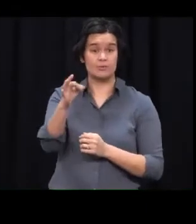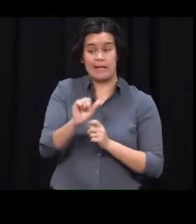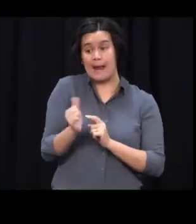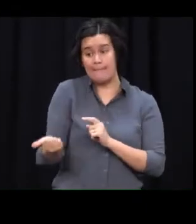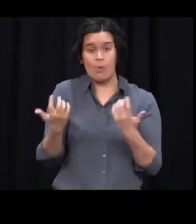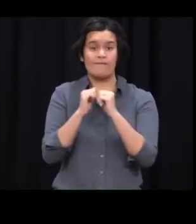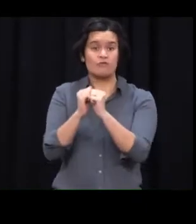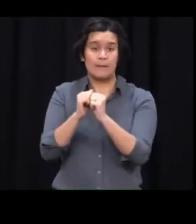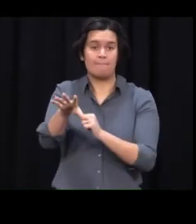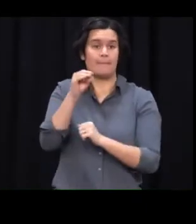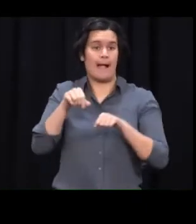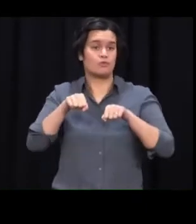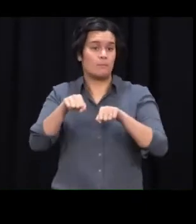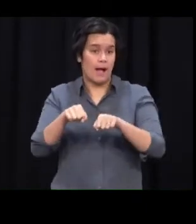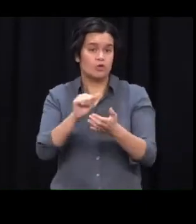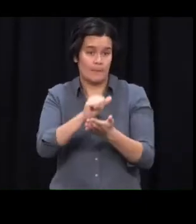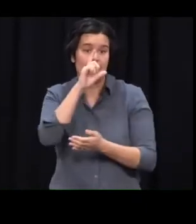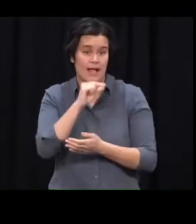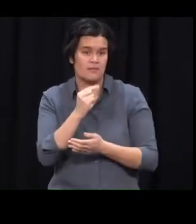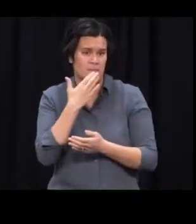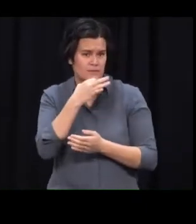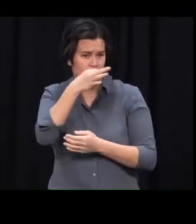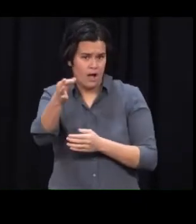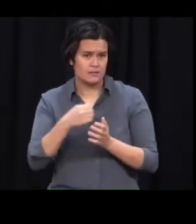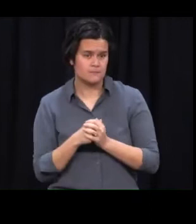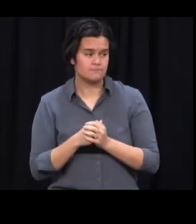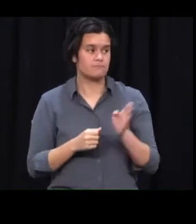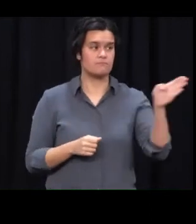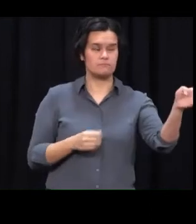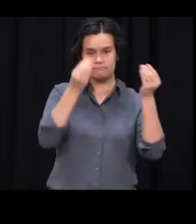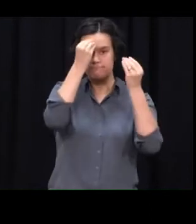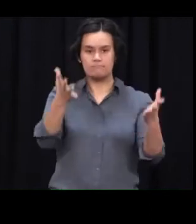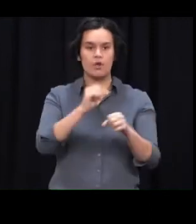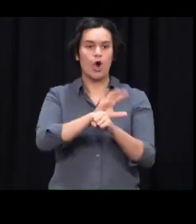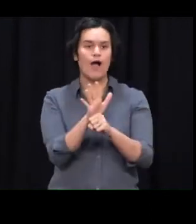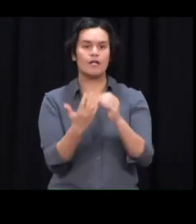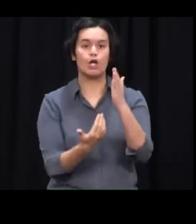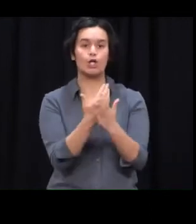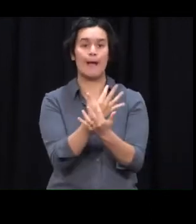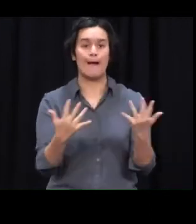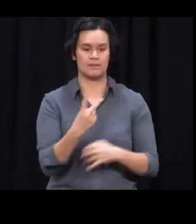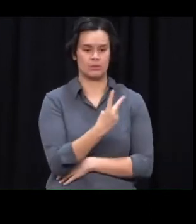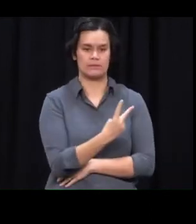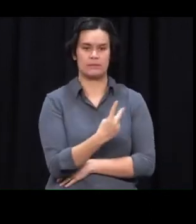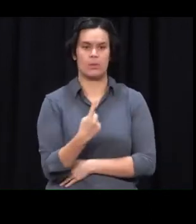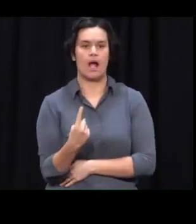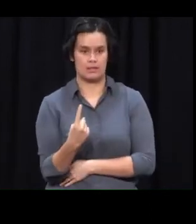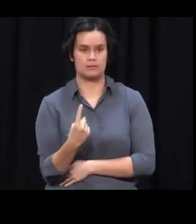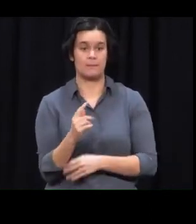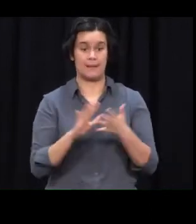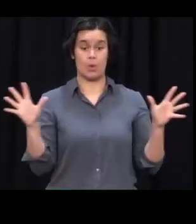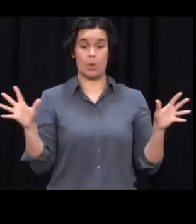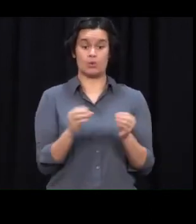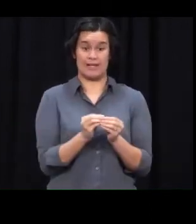21 new positive cases of COVID-19 in the community, taking the total number of confirmed cases in the current Auckland